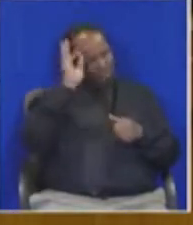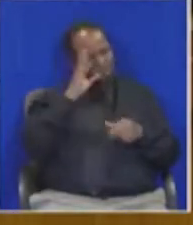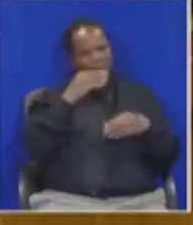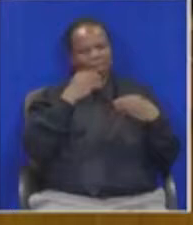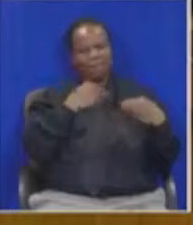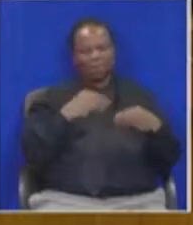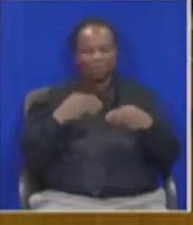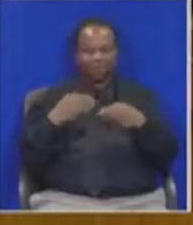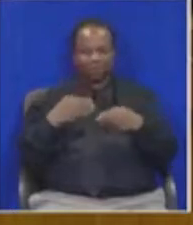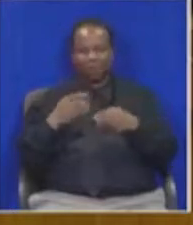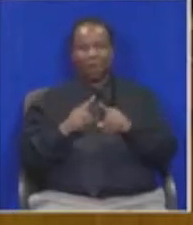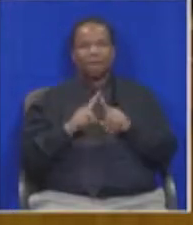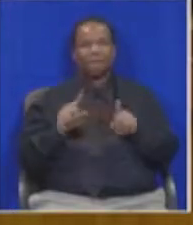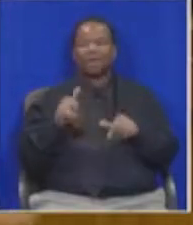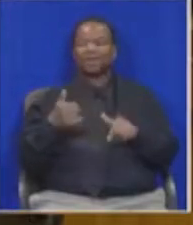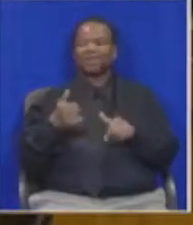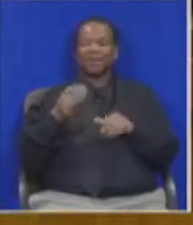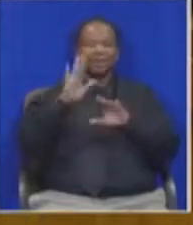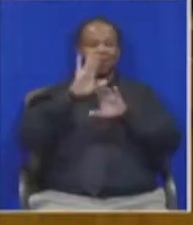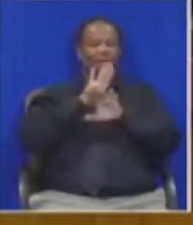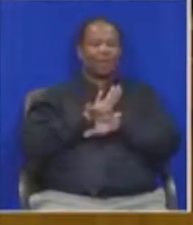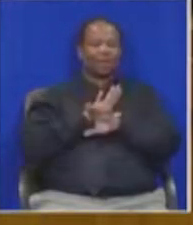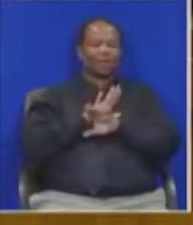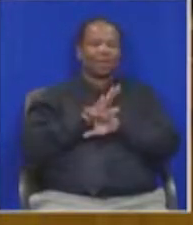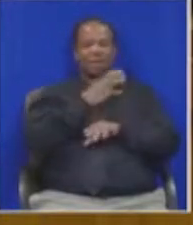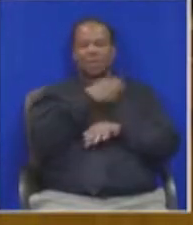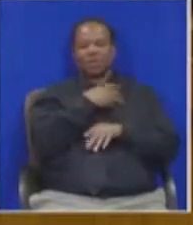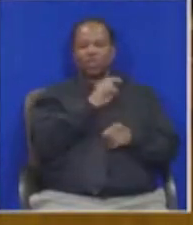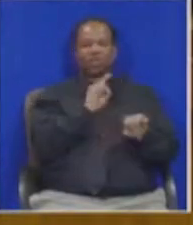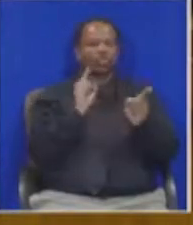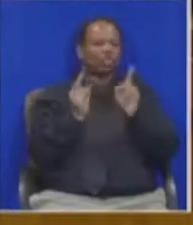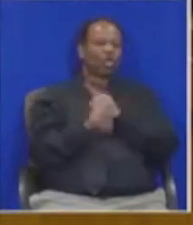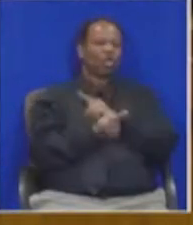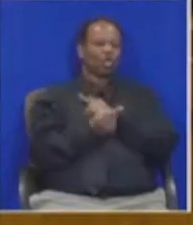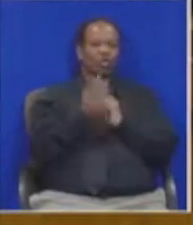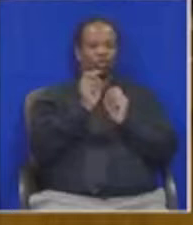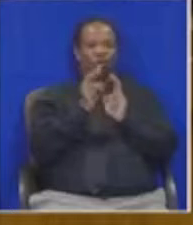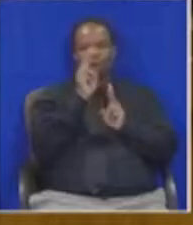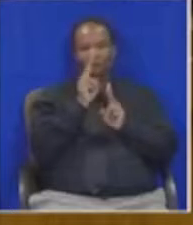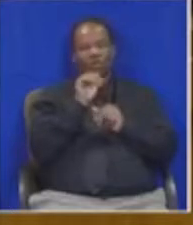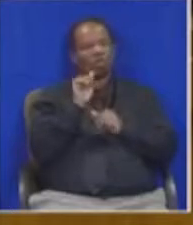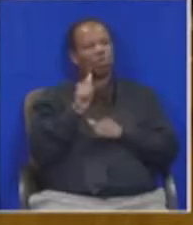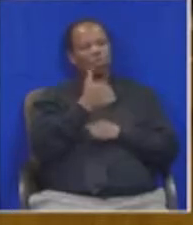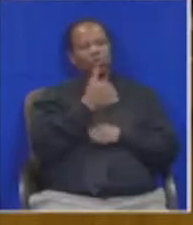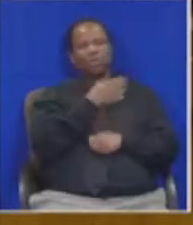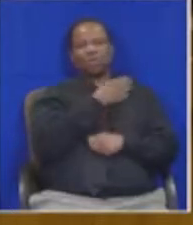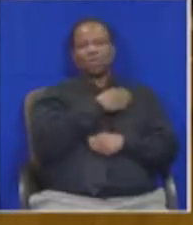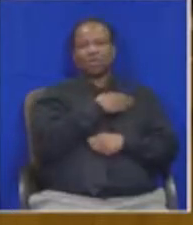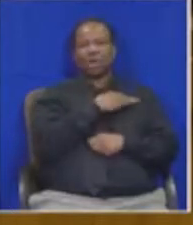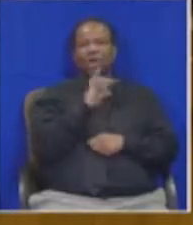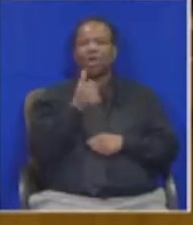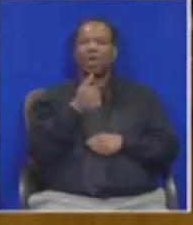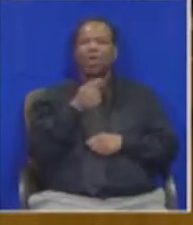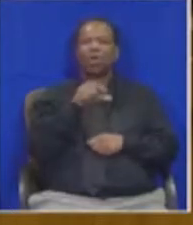we faced the infamous midnight cabinet reshuffle referred to by previous speakers, where good ministers such as the Honourable Prime Minister